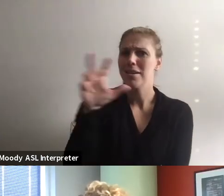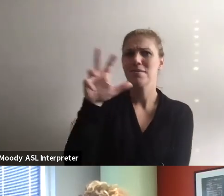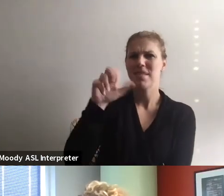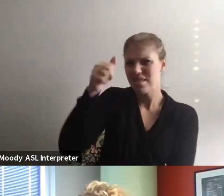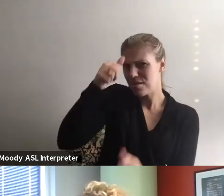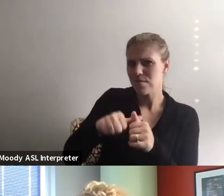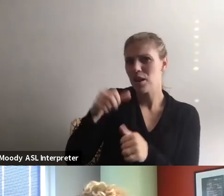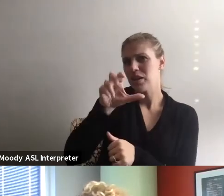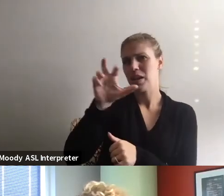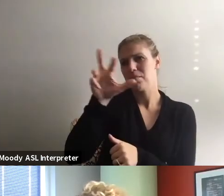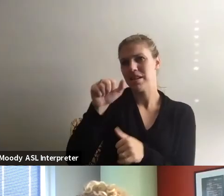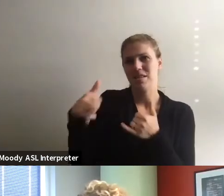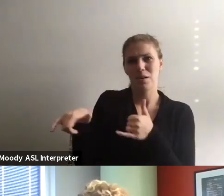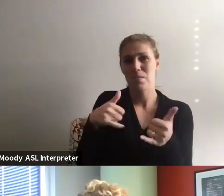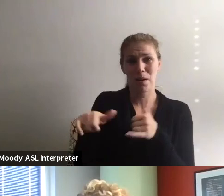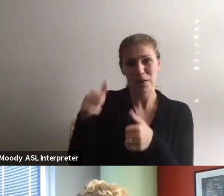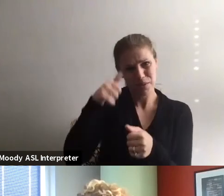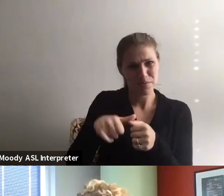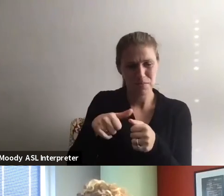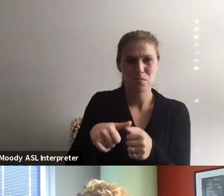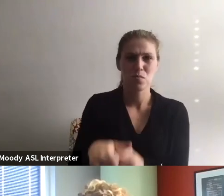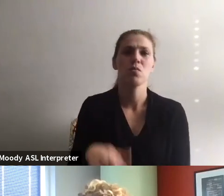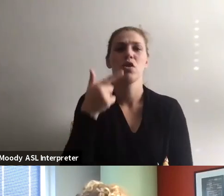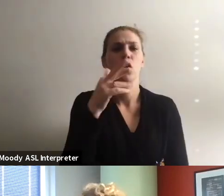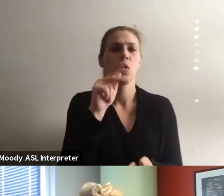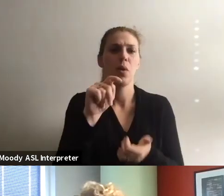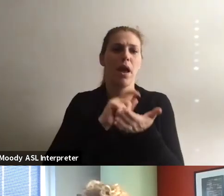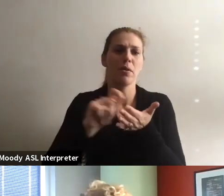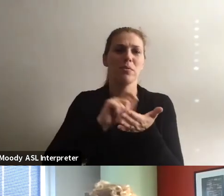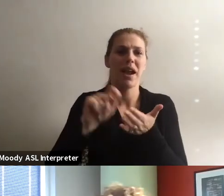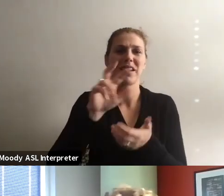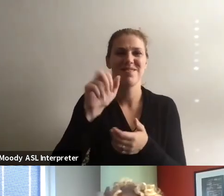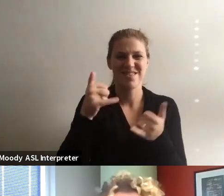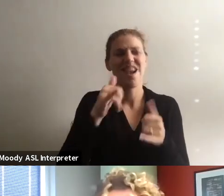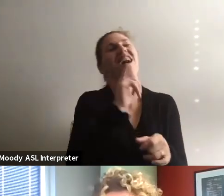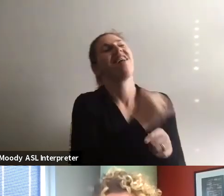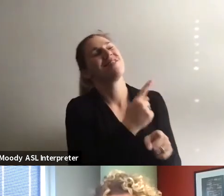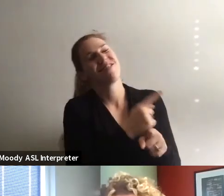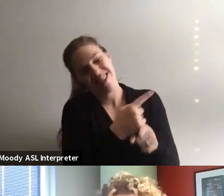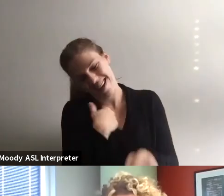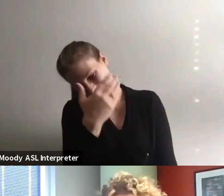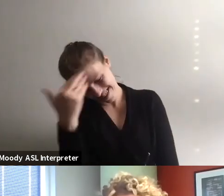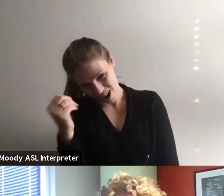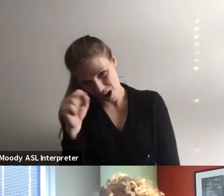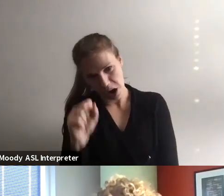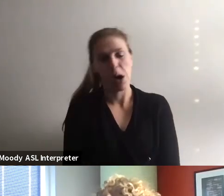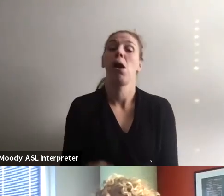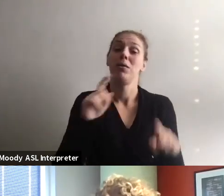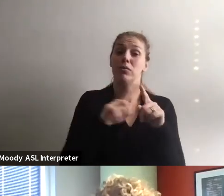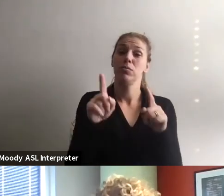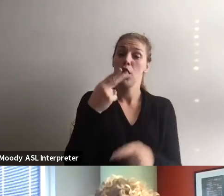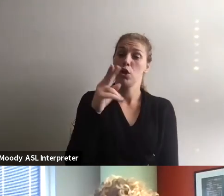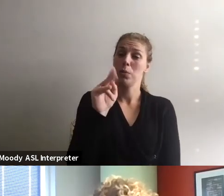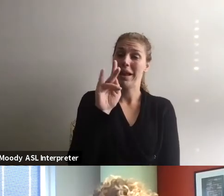Remember when you did all those pizza parties, the grant writing pizza party. Yeah, that's right. I did do that, but it's certainly humanities